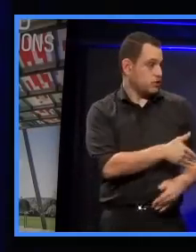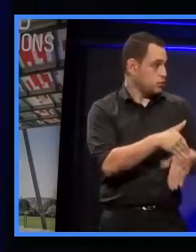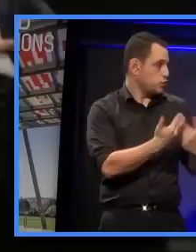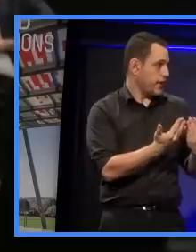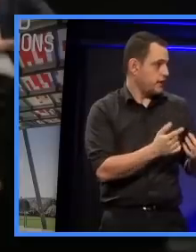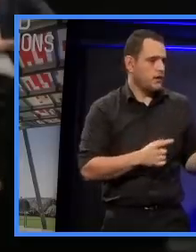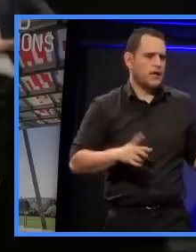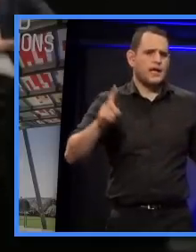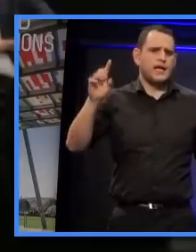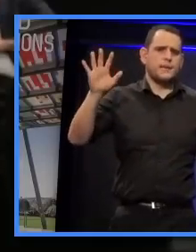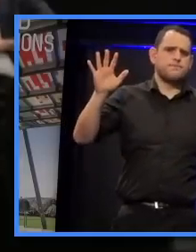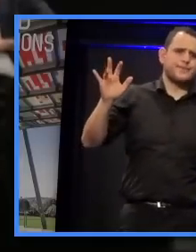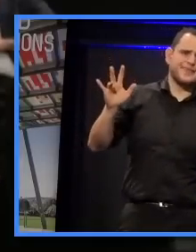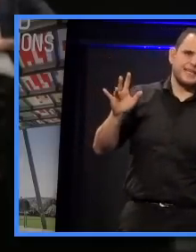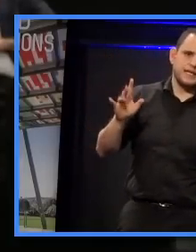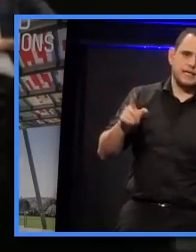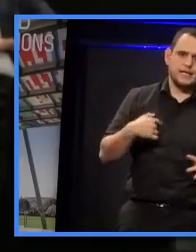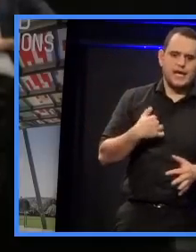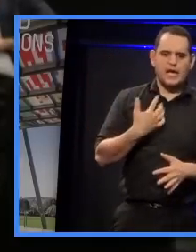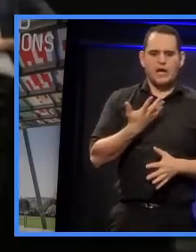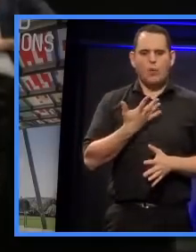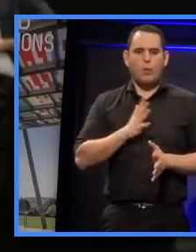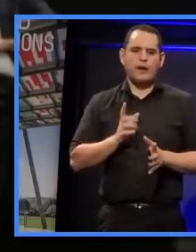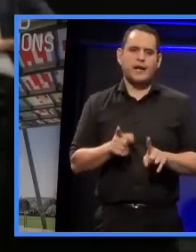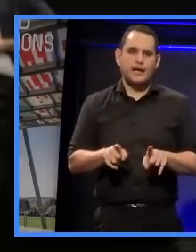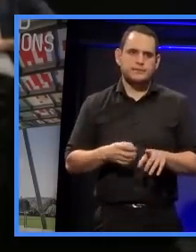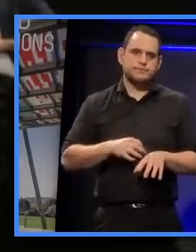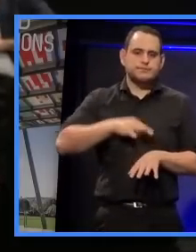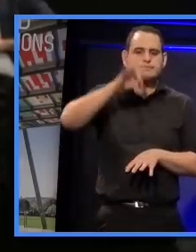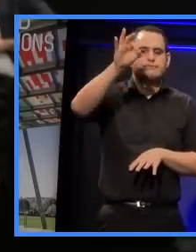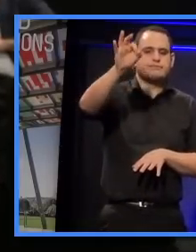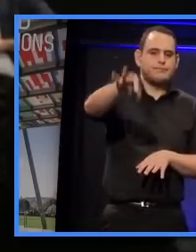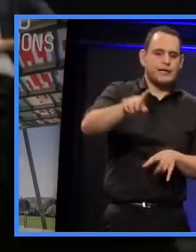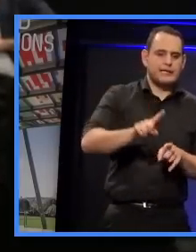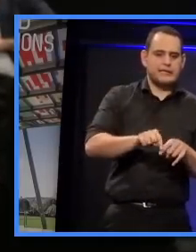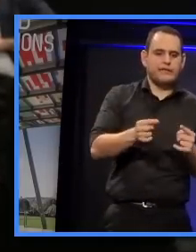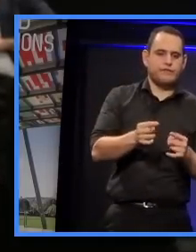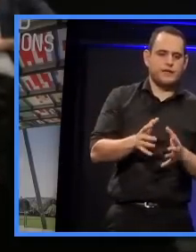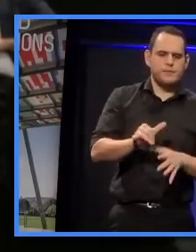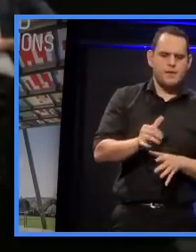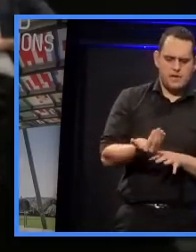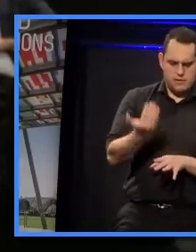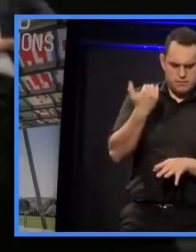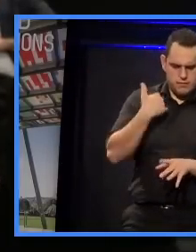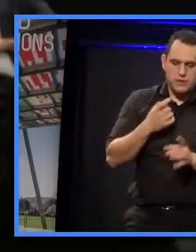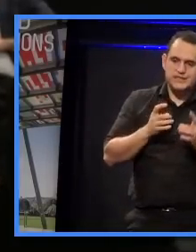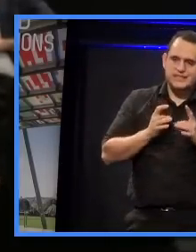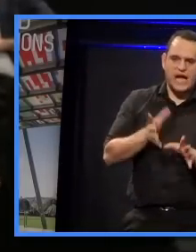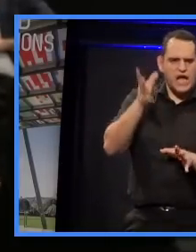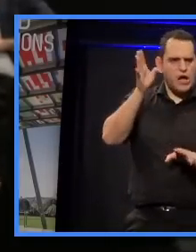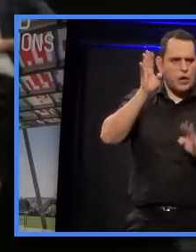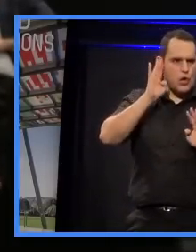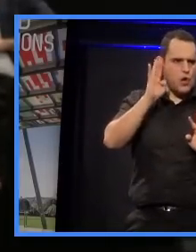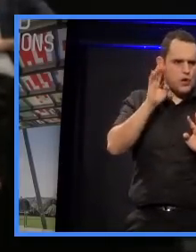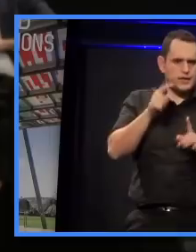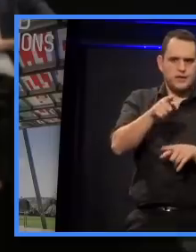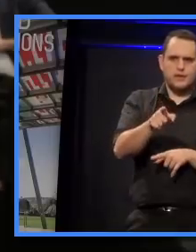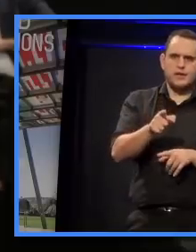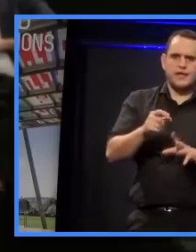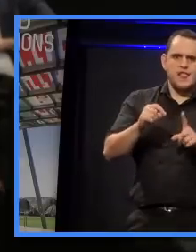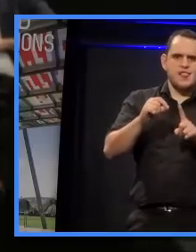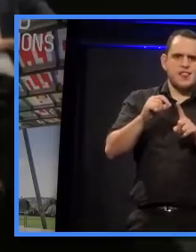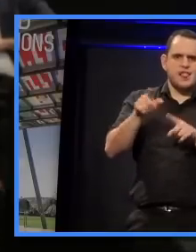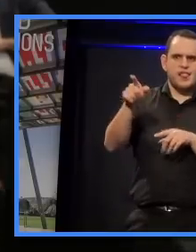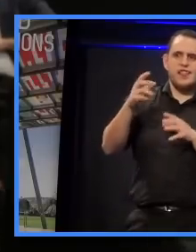Could I make one slight provocative suggestion along those lines? You heard at the start I mentioned the fact that the Philharmonia